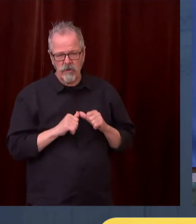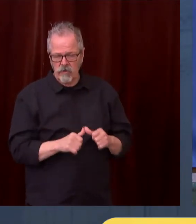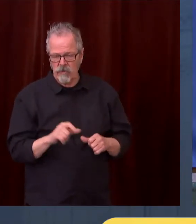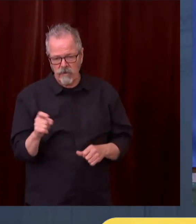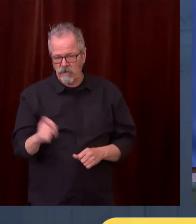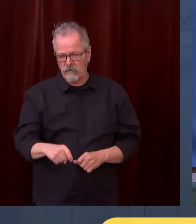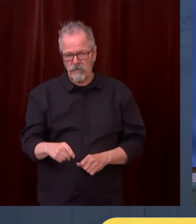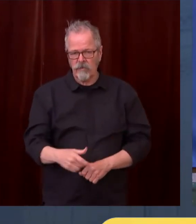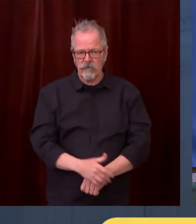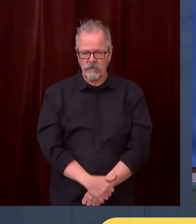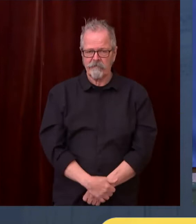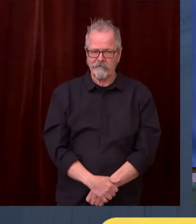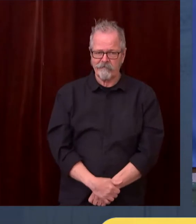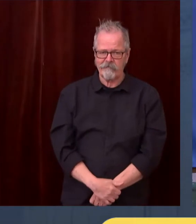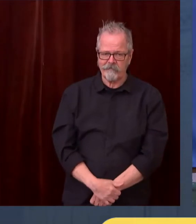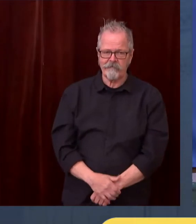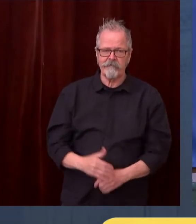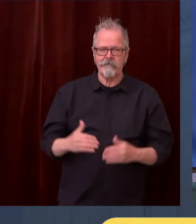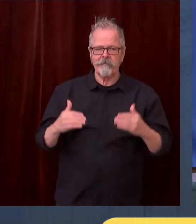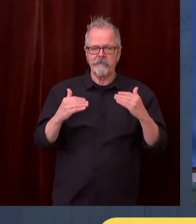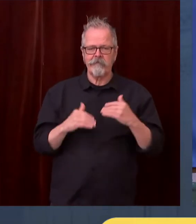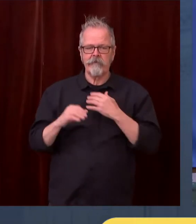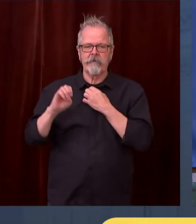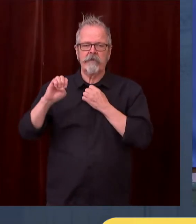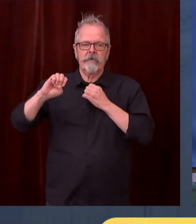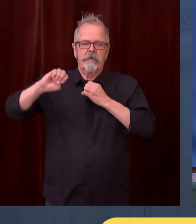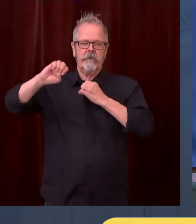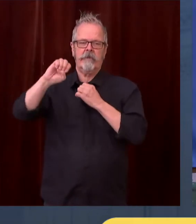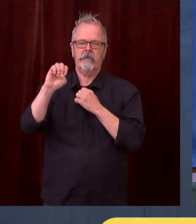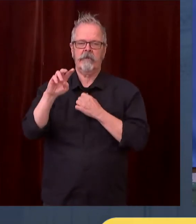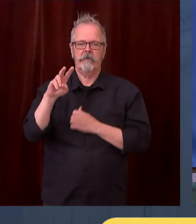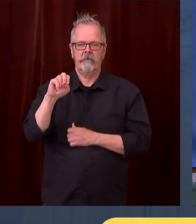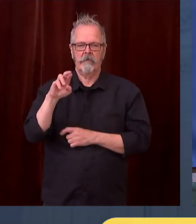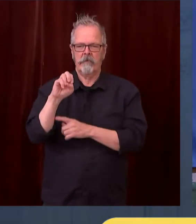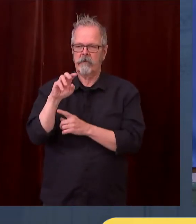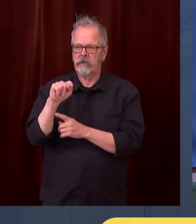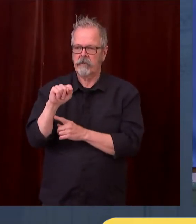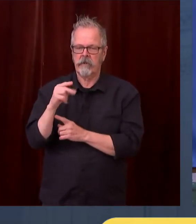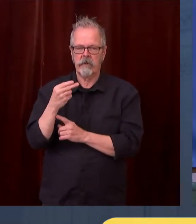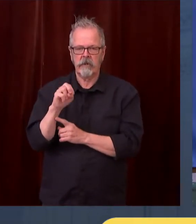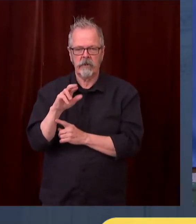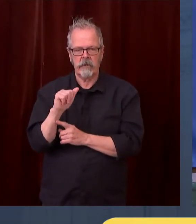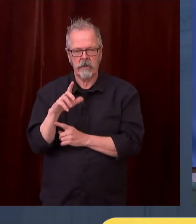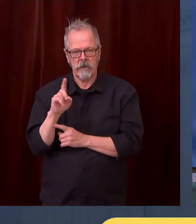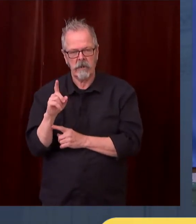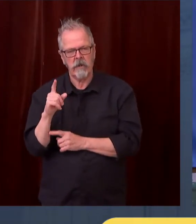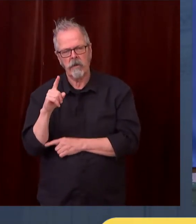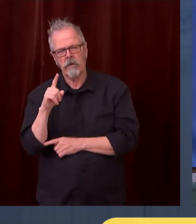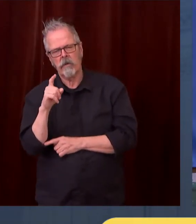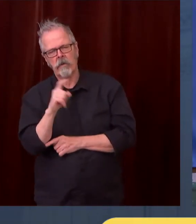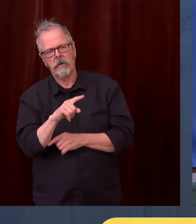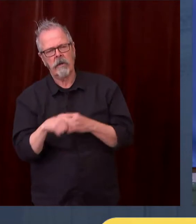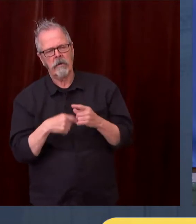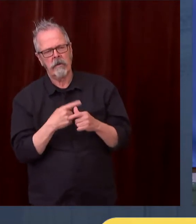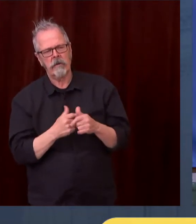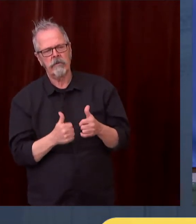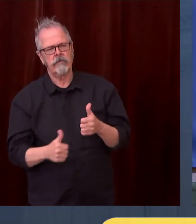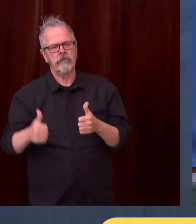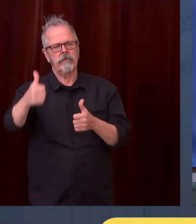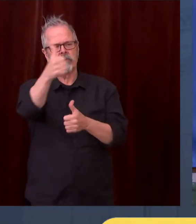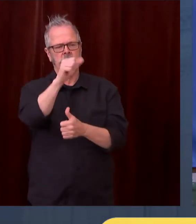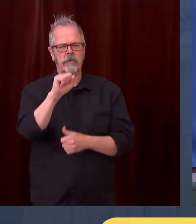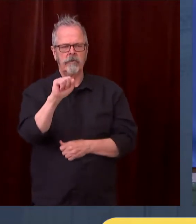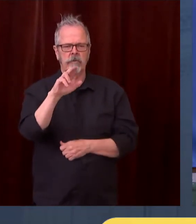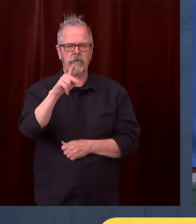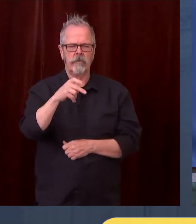Governor, I wanted to ask you about the Supreme Court, as you know, several weeks back issued a decision tossing out the